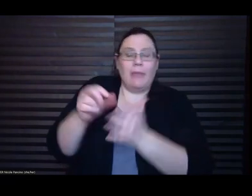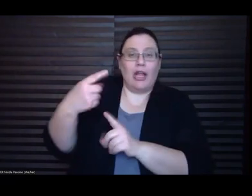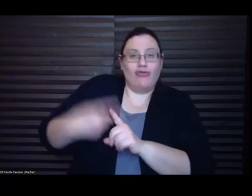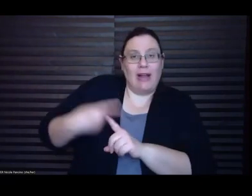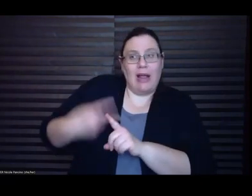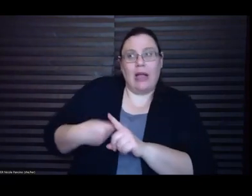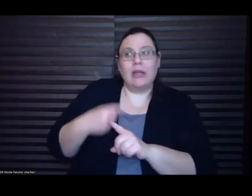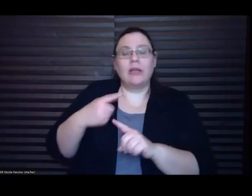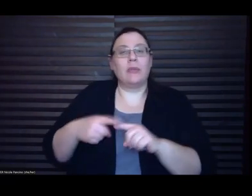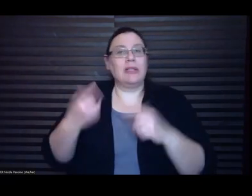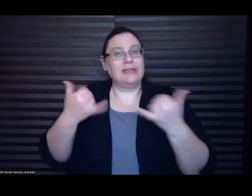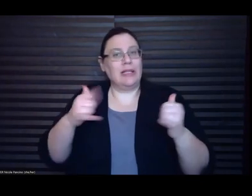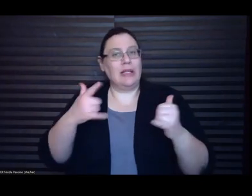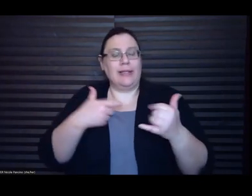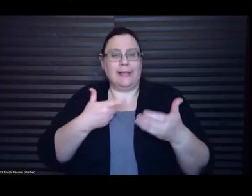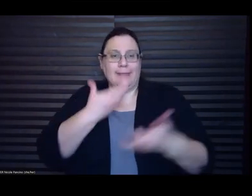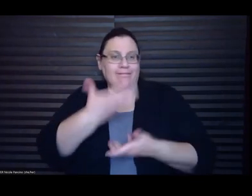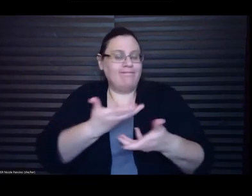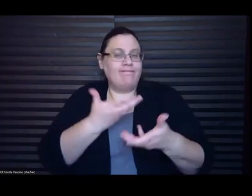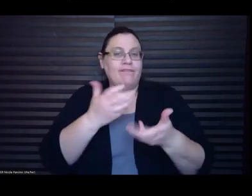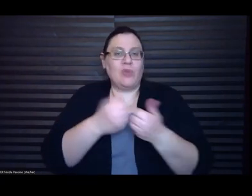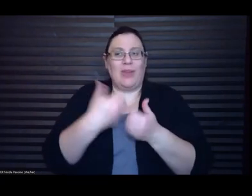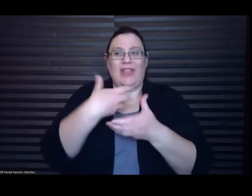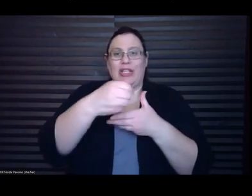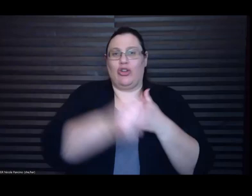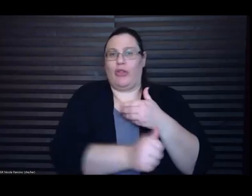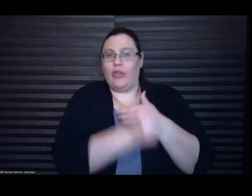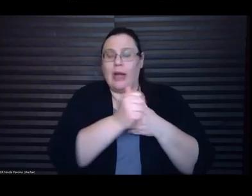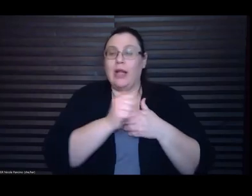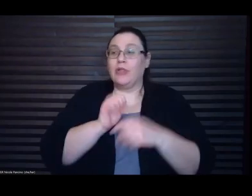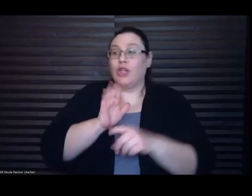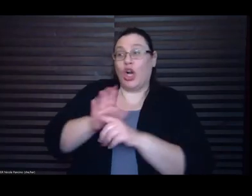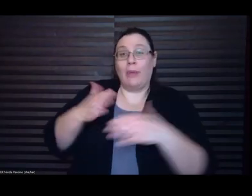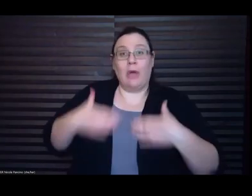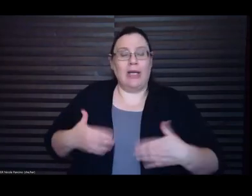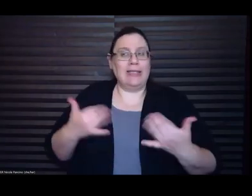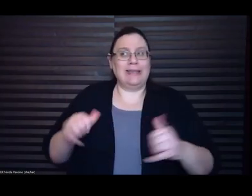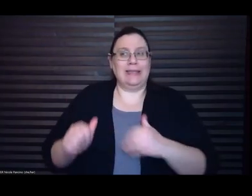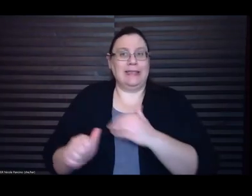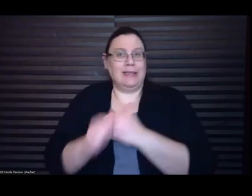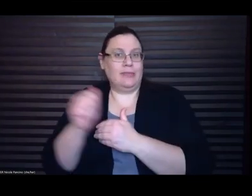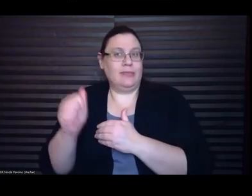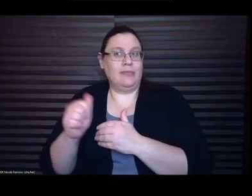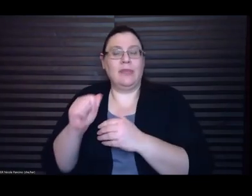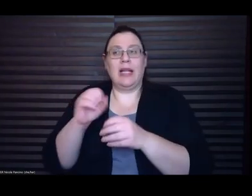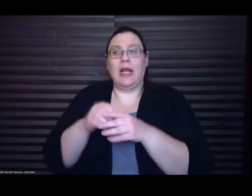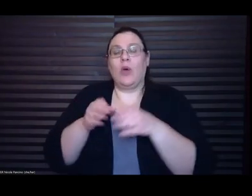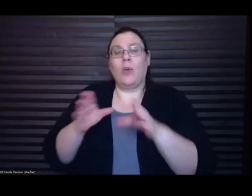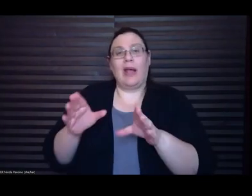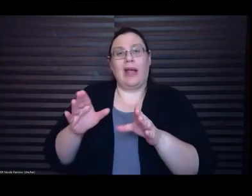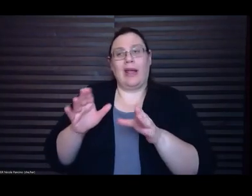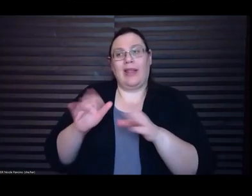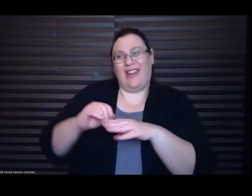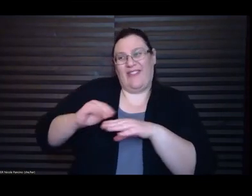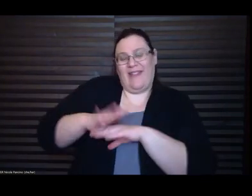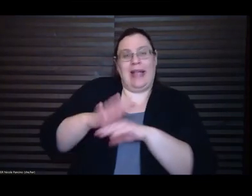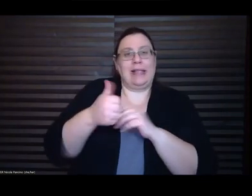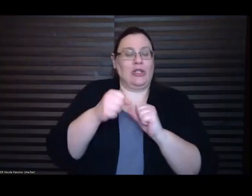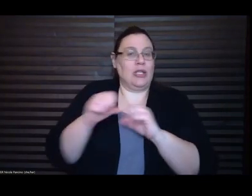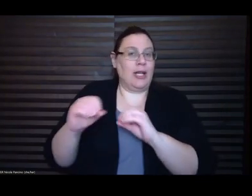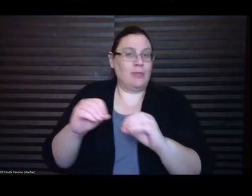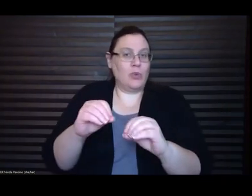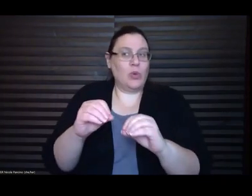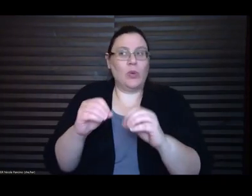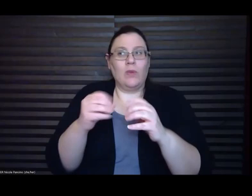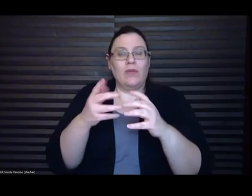body is still imperiled in a way that informs how she can move even though that isn't at the moment like her most, the most